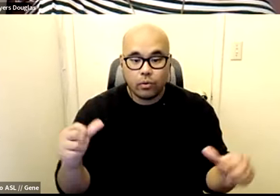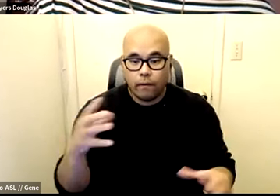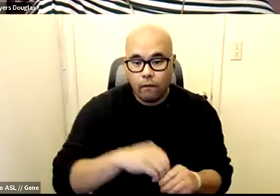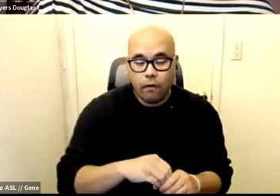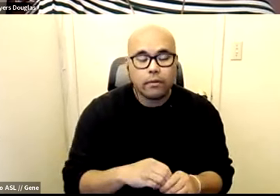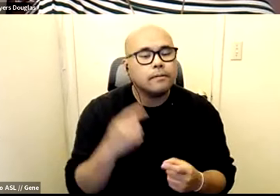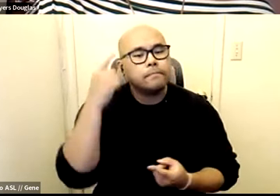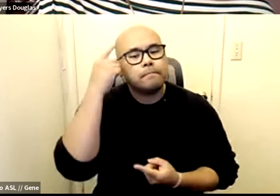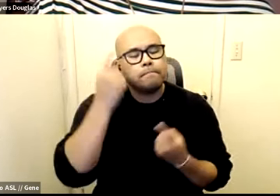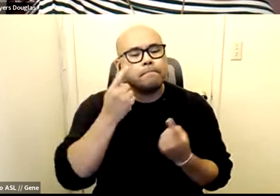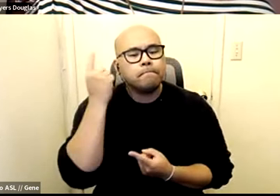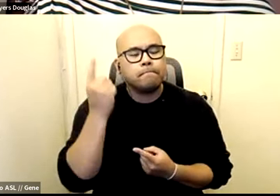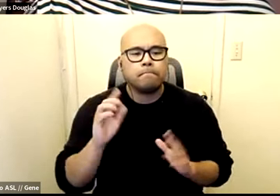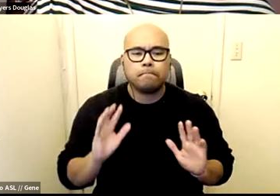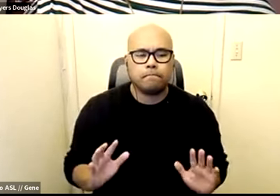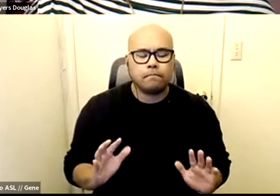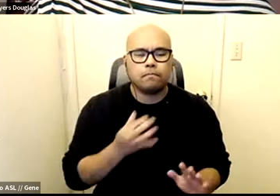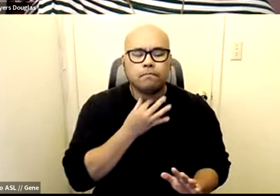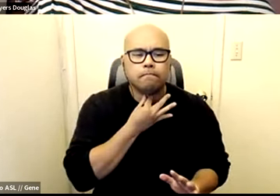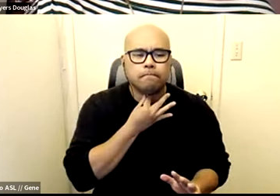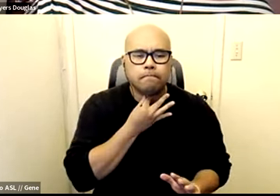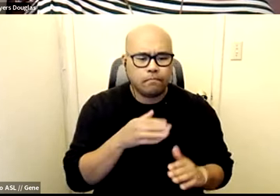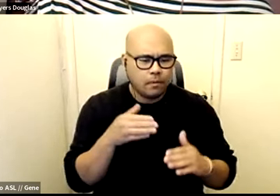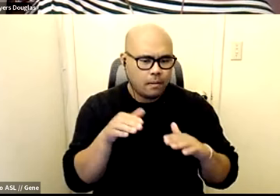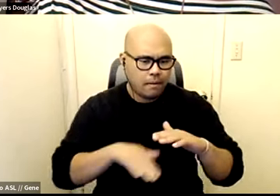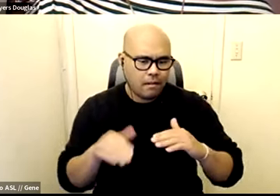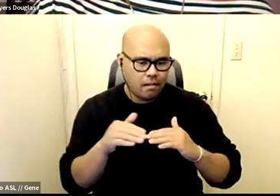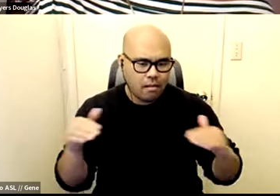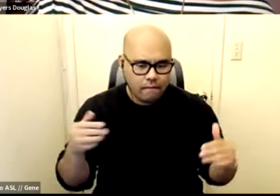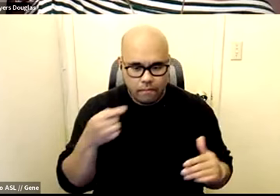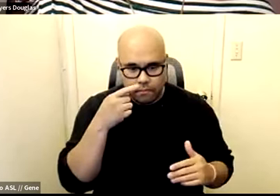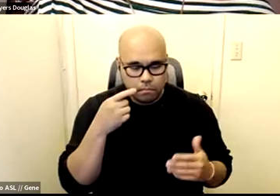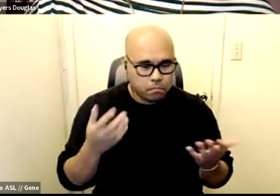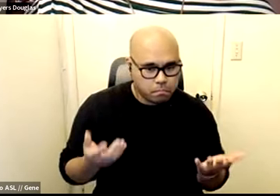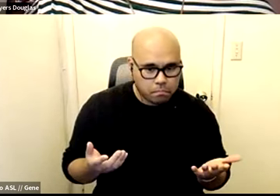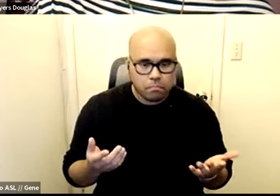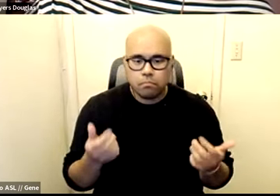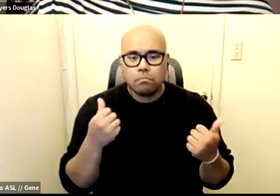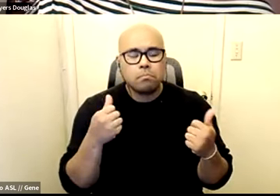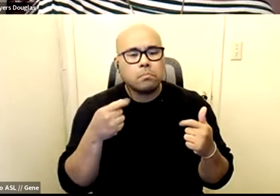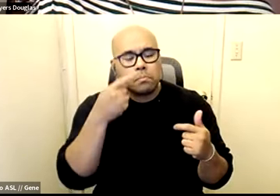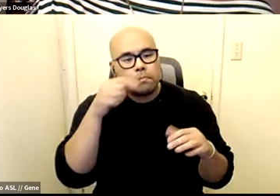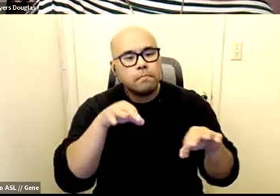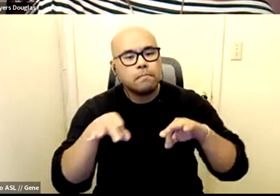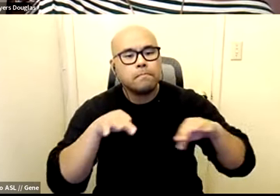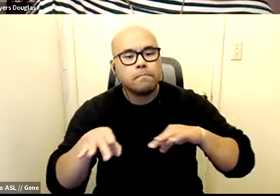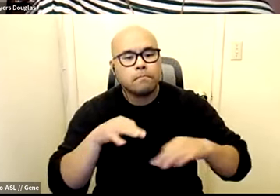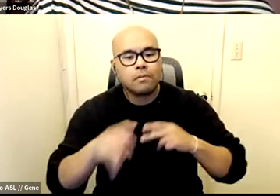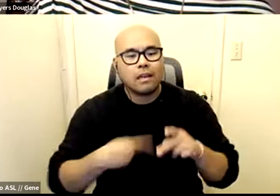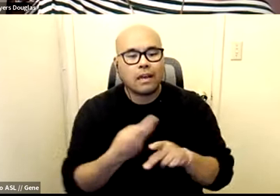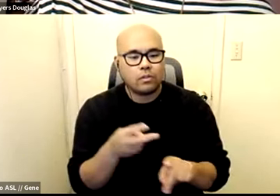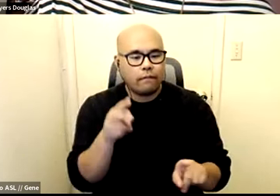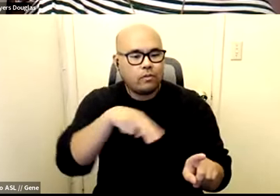I'm wondering just on a sort of basic level, if you'll bring us into the types of impacts of surveillance that you're seeing